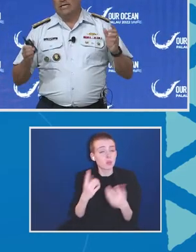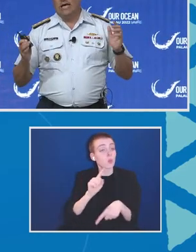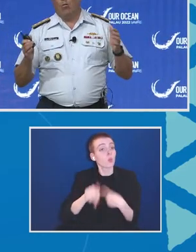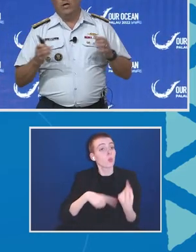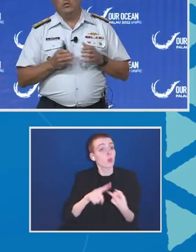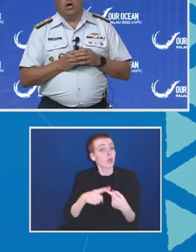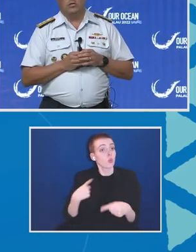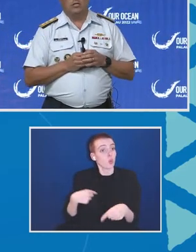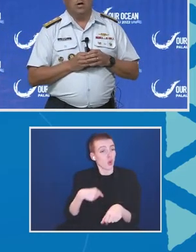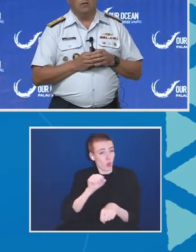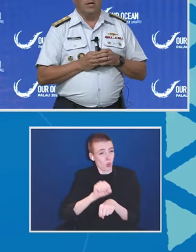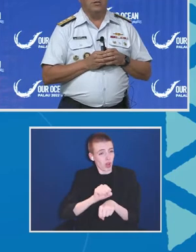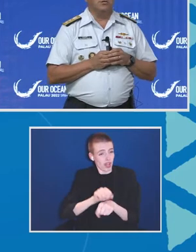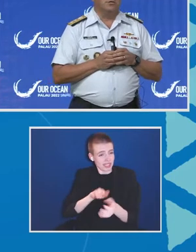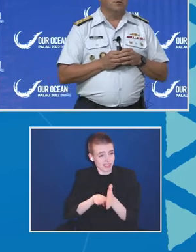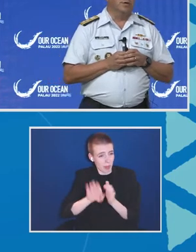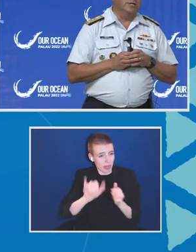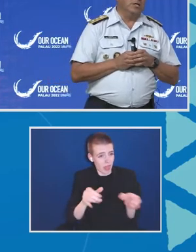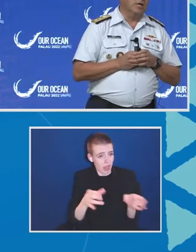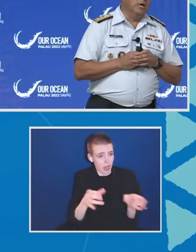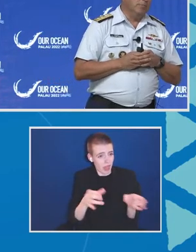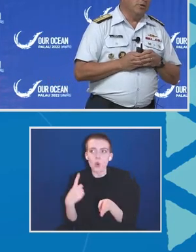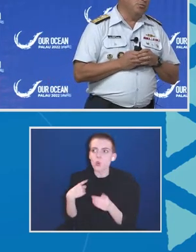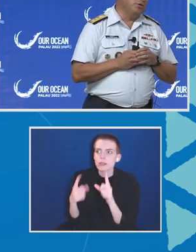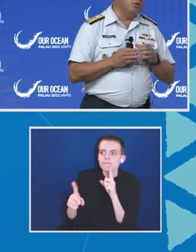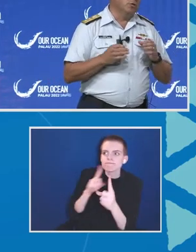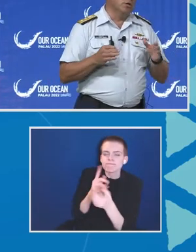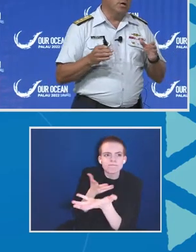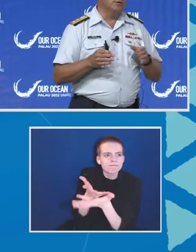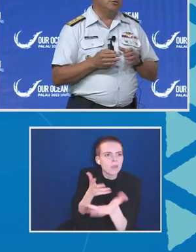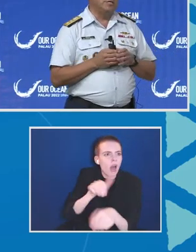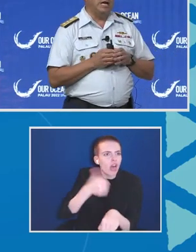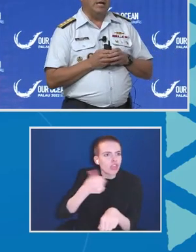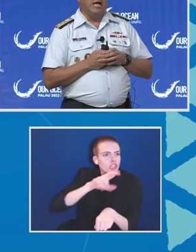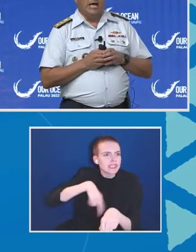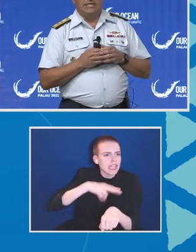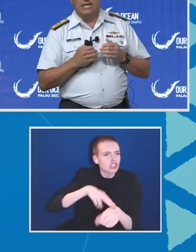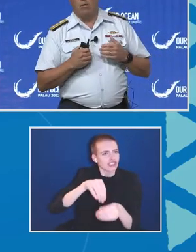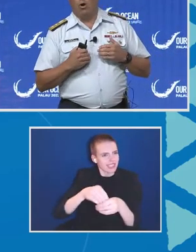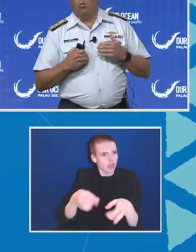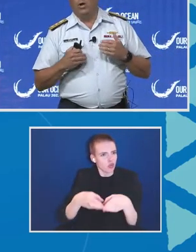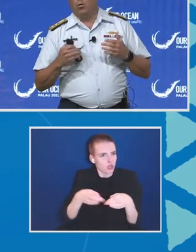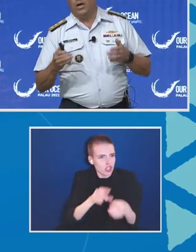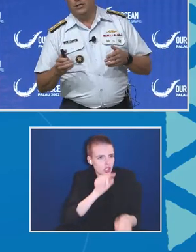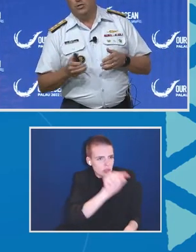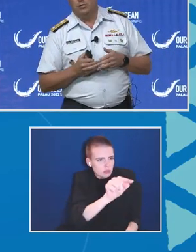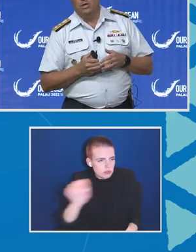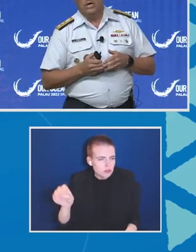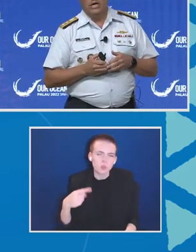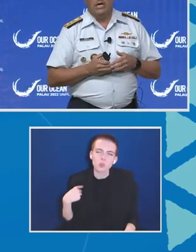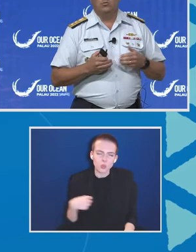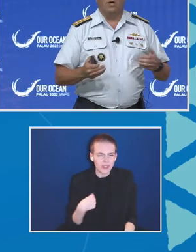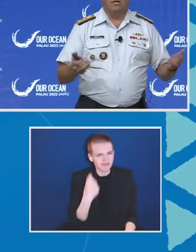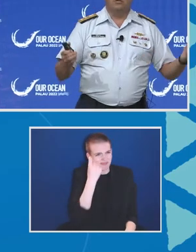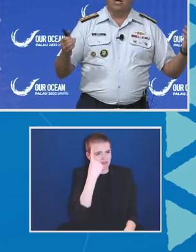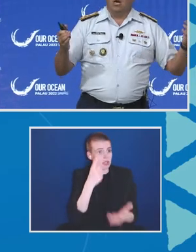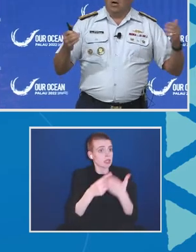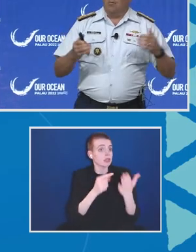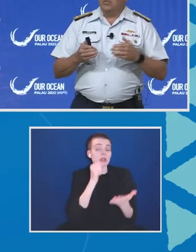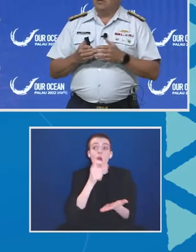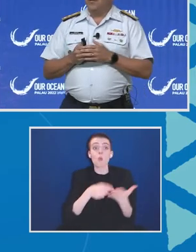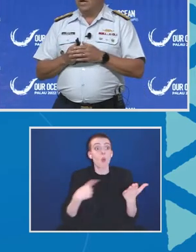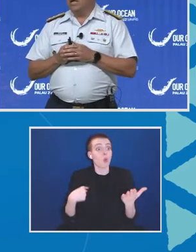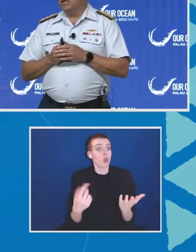this is that we talk to the other nations of the region because we truly understand it's not what we want to do, it's what